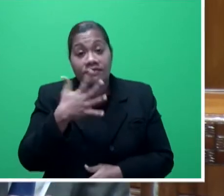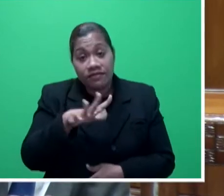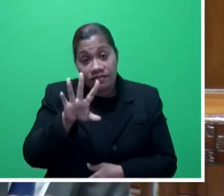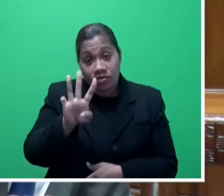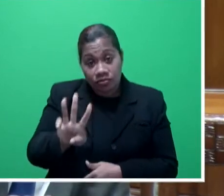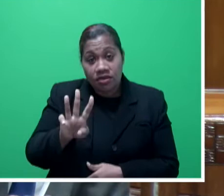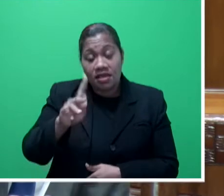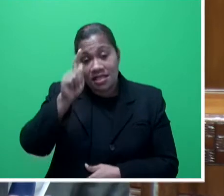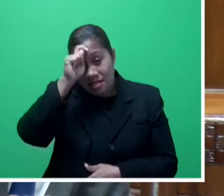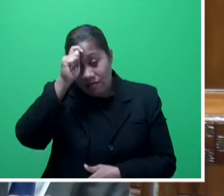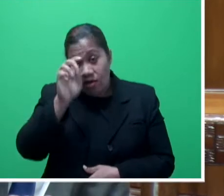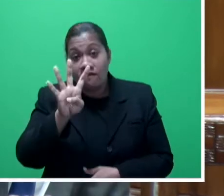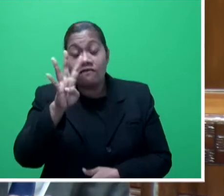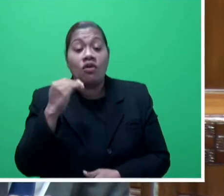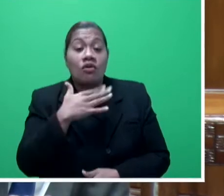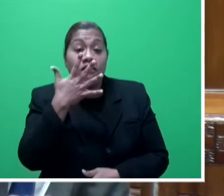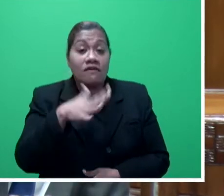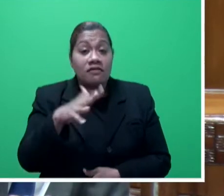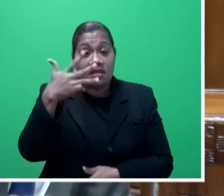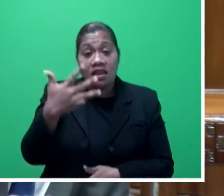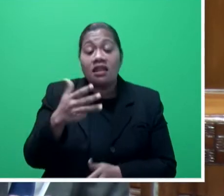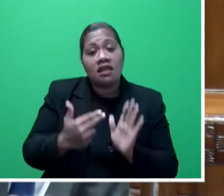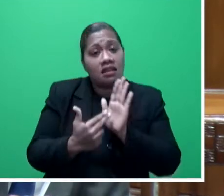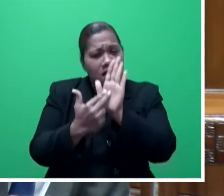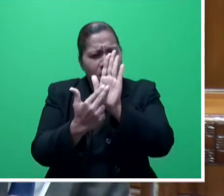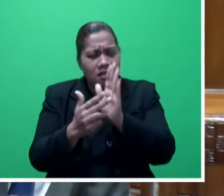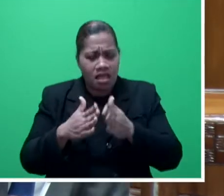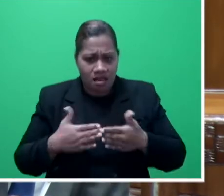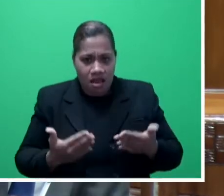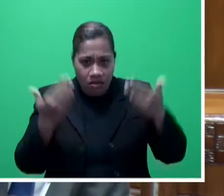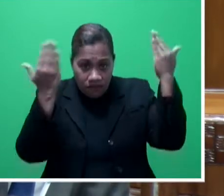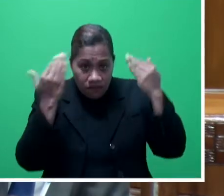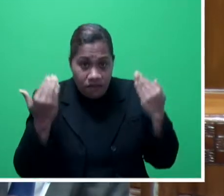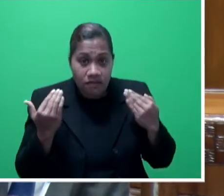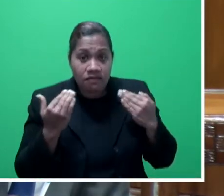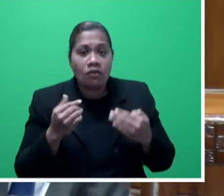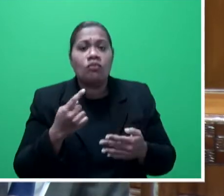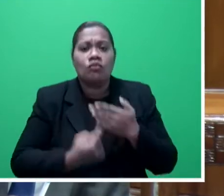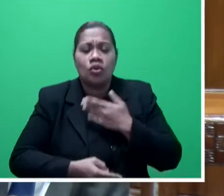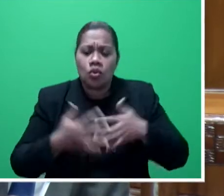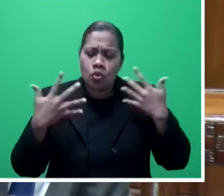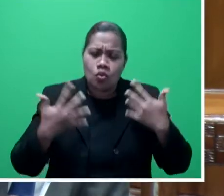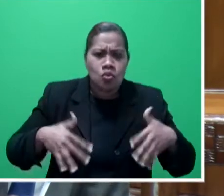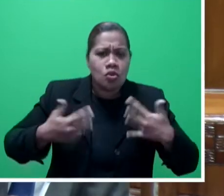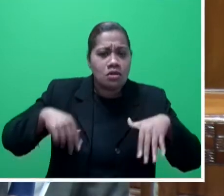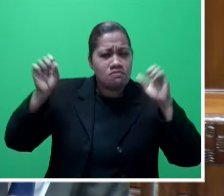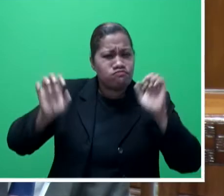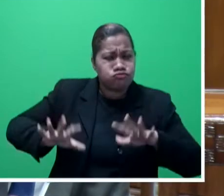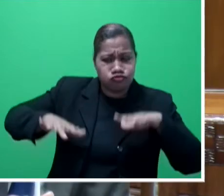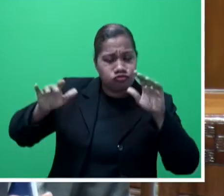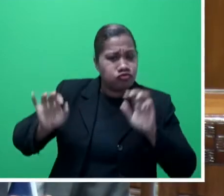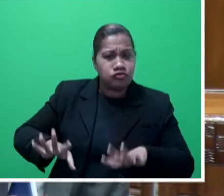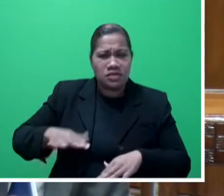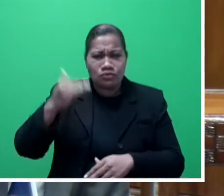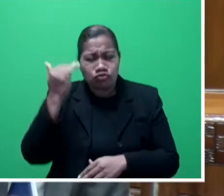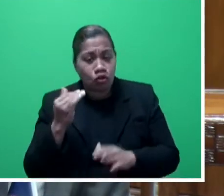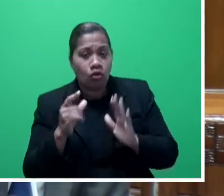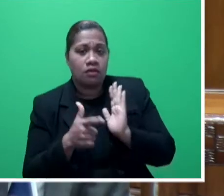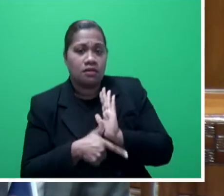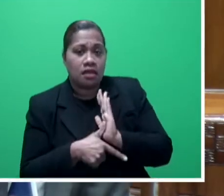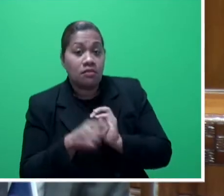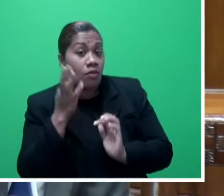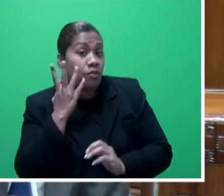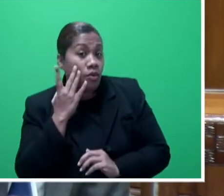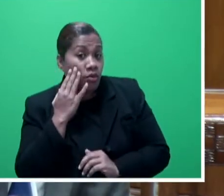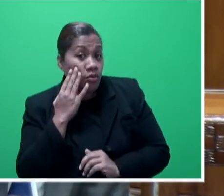459 in Nendi. Now, Mr. Speaker said, with this massive amount of rainfall in a very short period, and when you have this